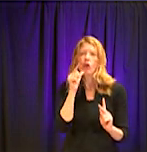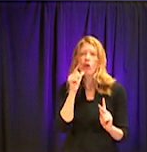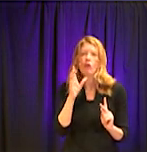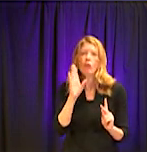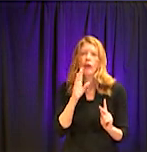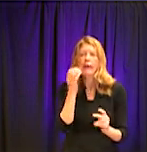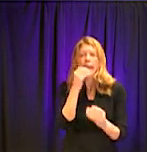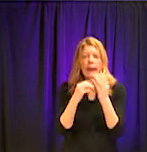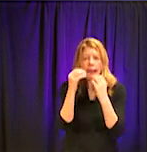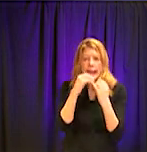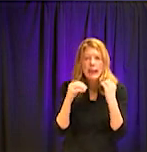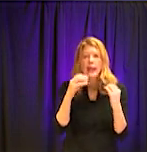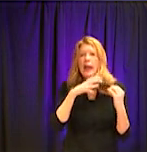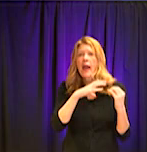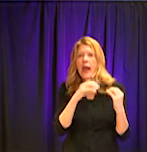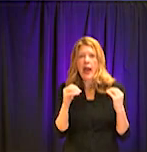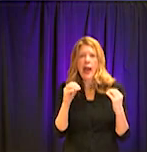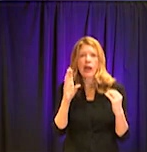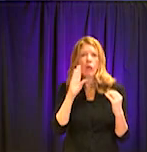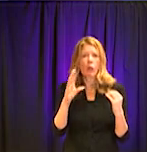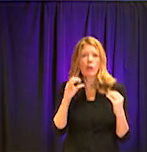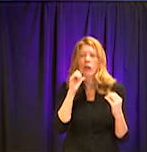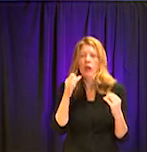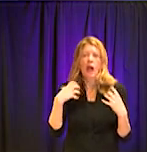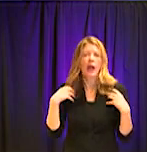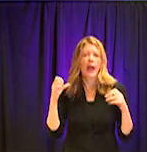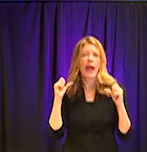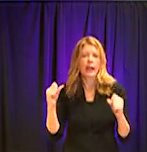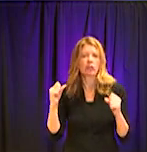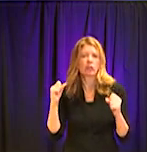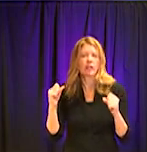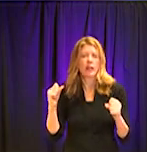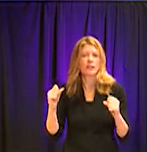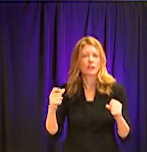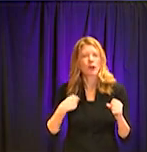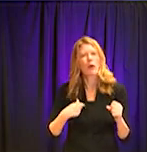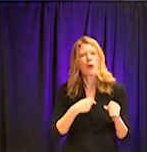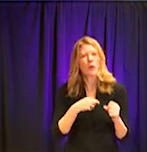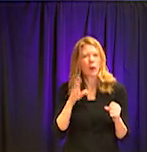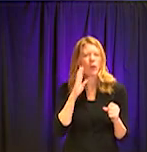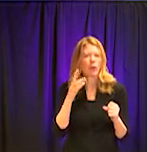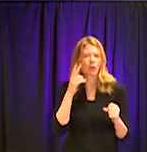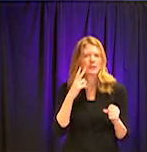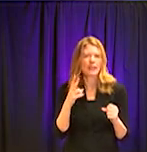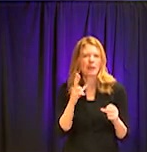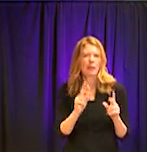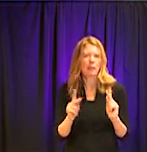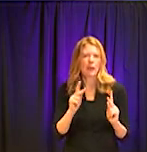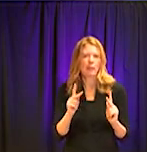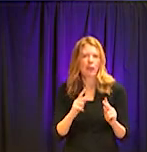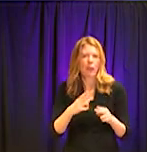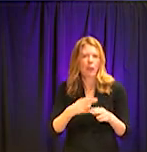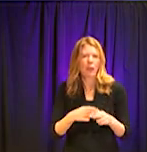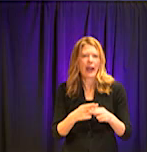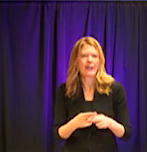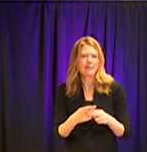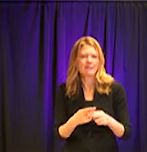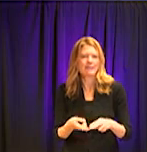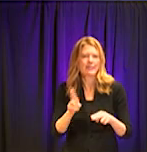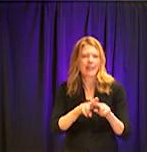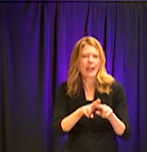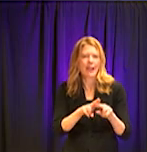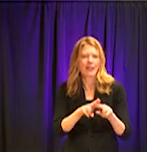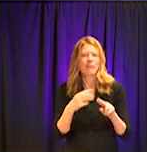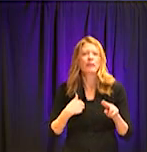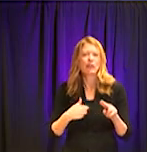eating out of boredom and not, and the gyms are closed. And so we need to come up with some ideas to be physically active inside the house. And